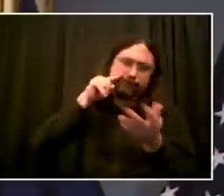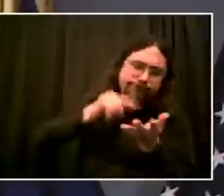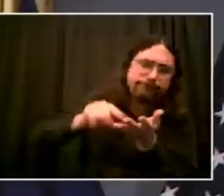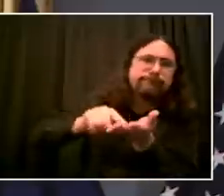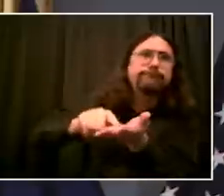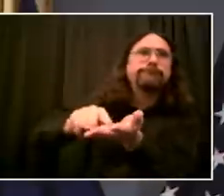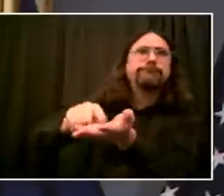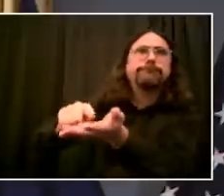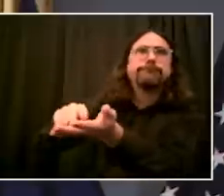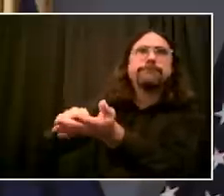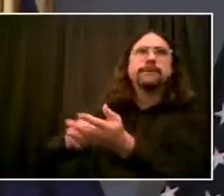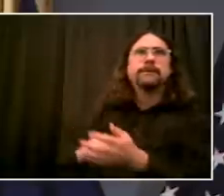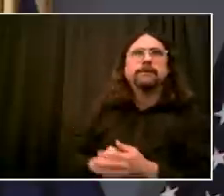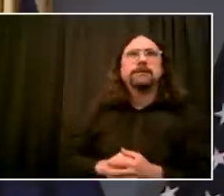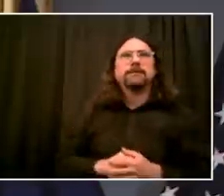quickly.